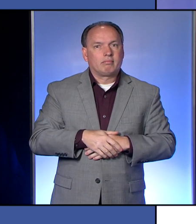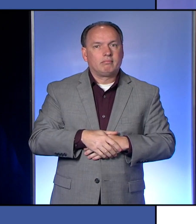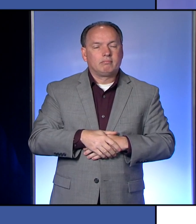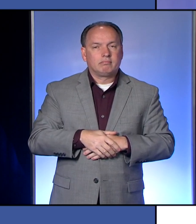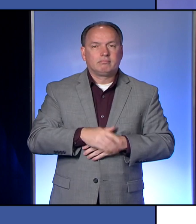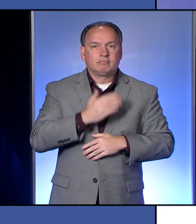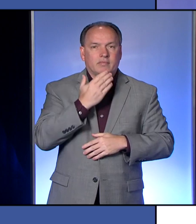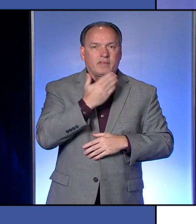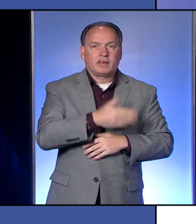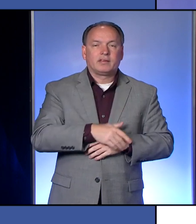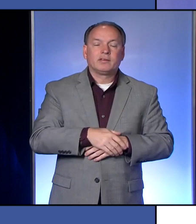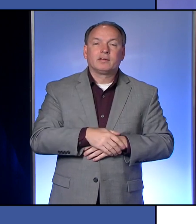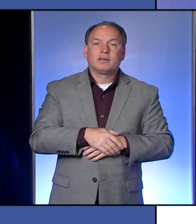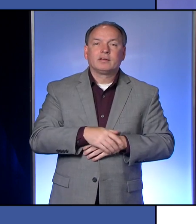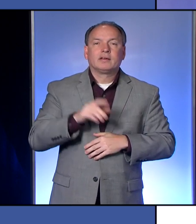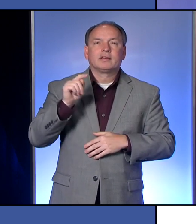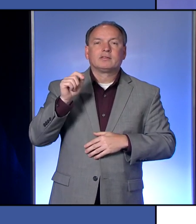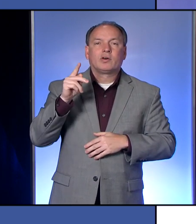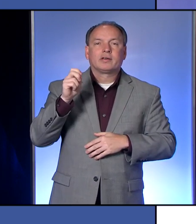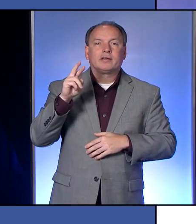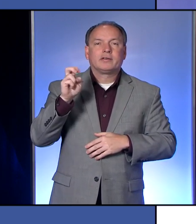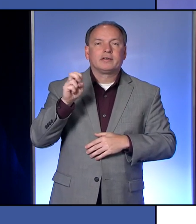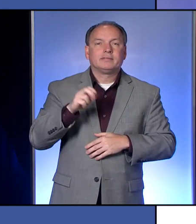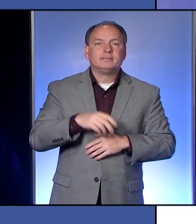Thanks. Takiri.